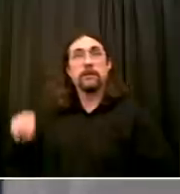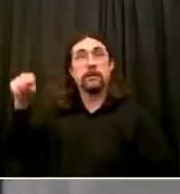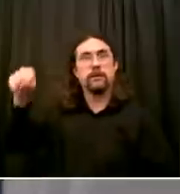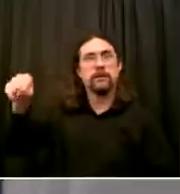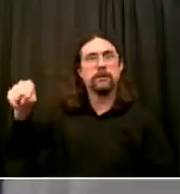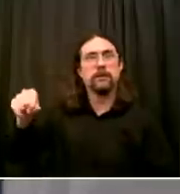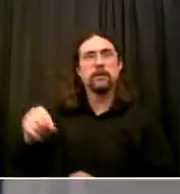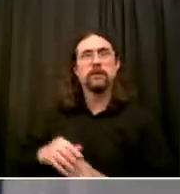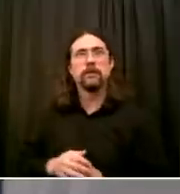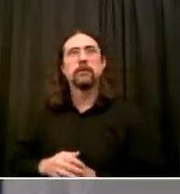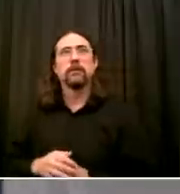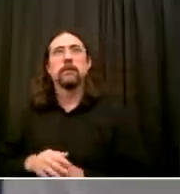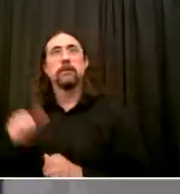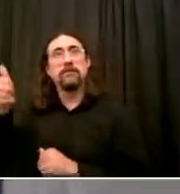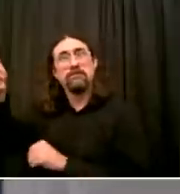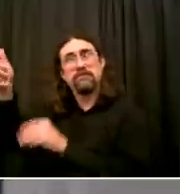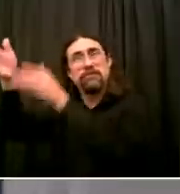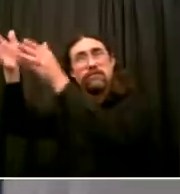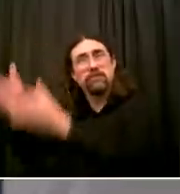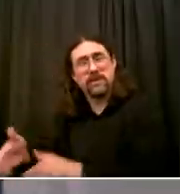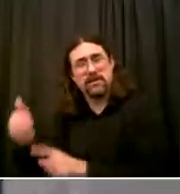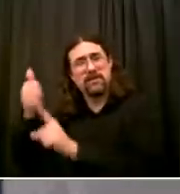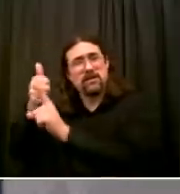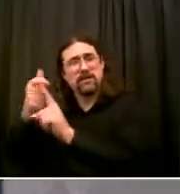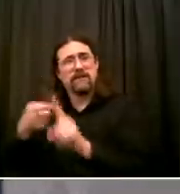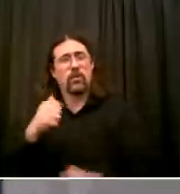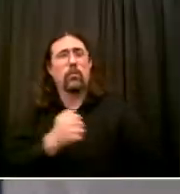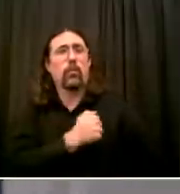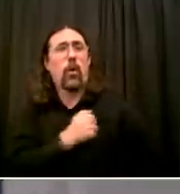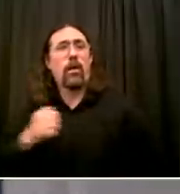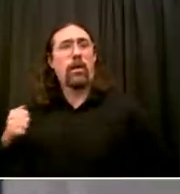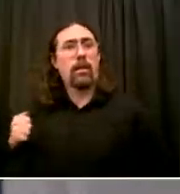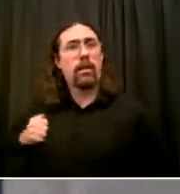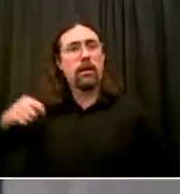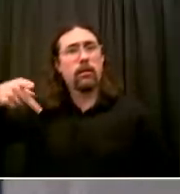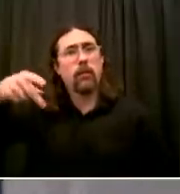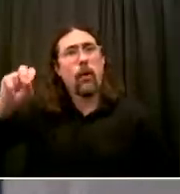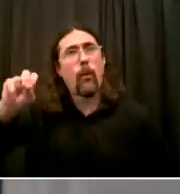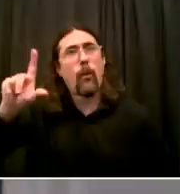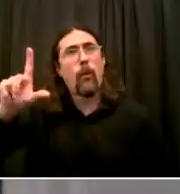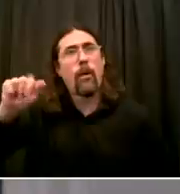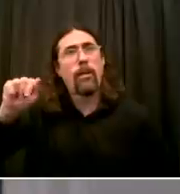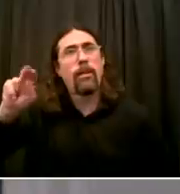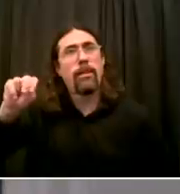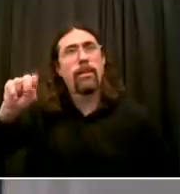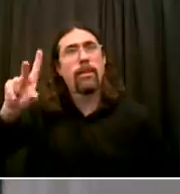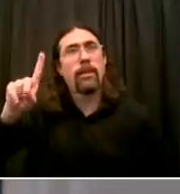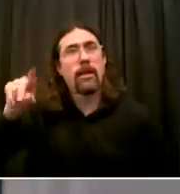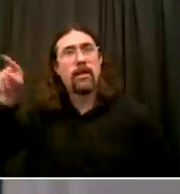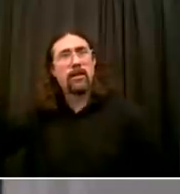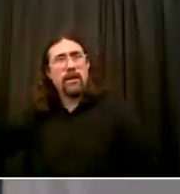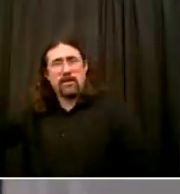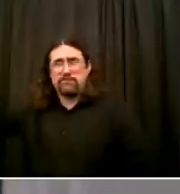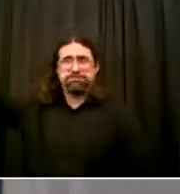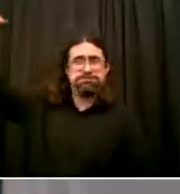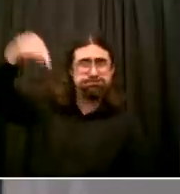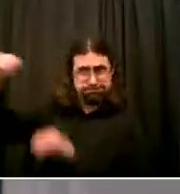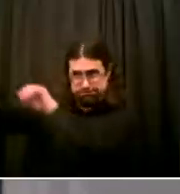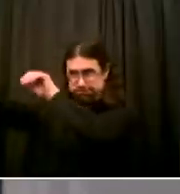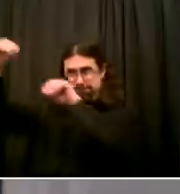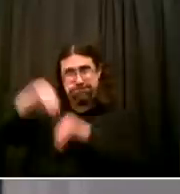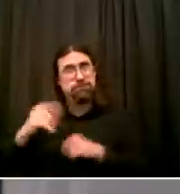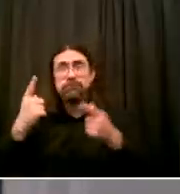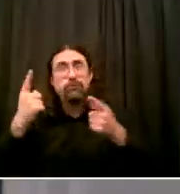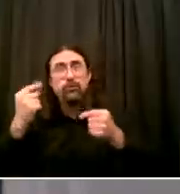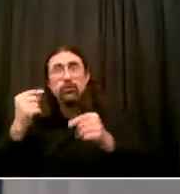a statue for Kuskiosko We need to diversify and bring to life our history And I actually like in